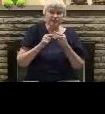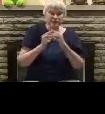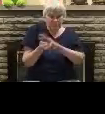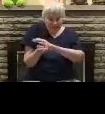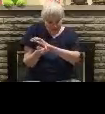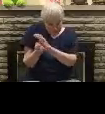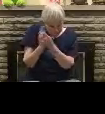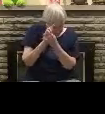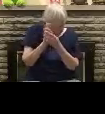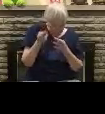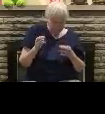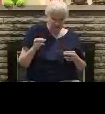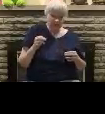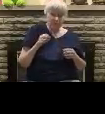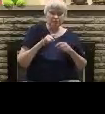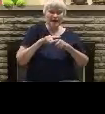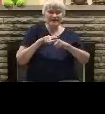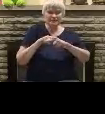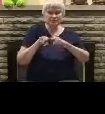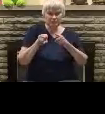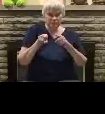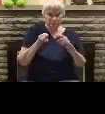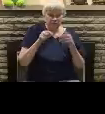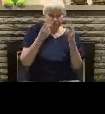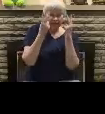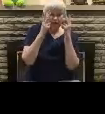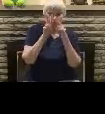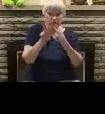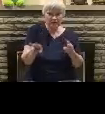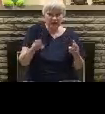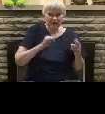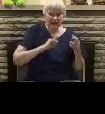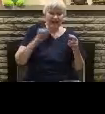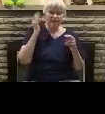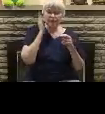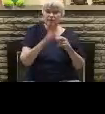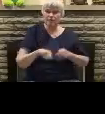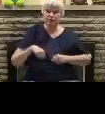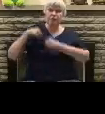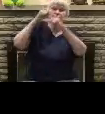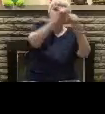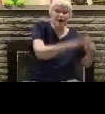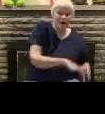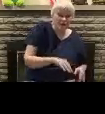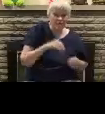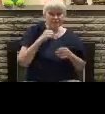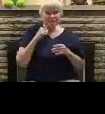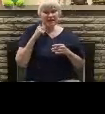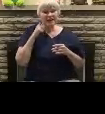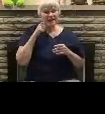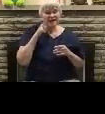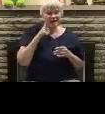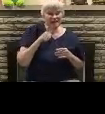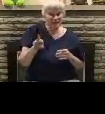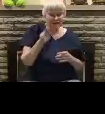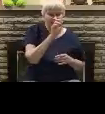Now verse 22 is the ugly truth. Read that with me. Behold, I will cast her into a bed and